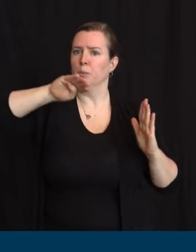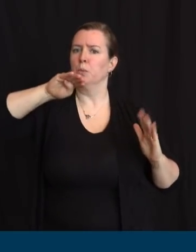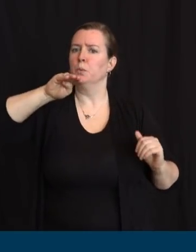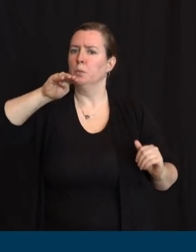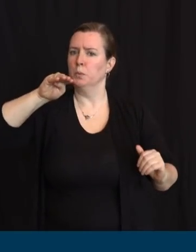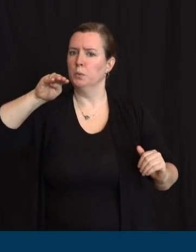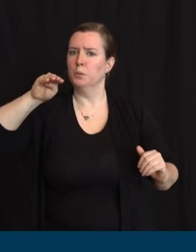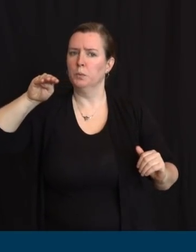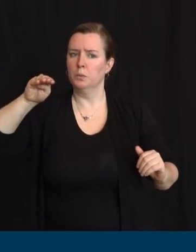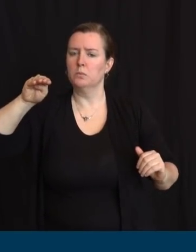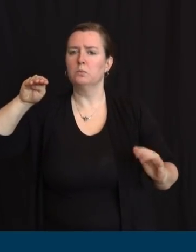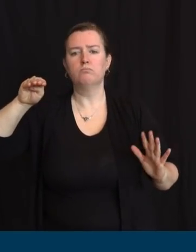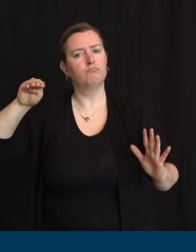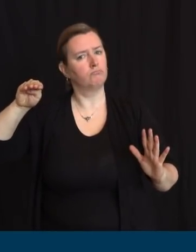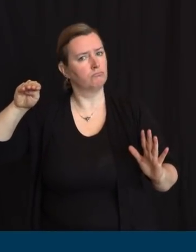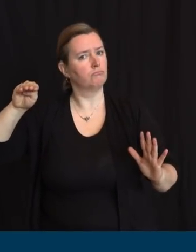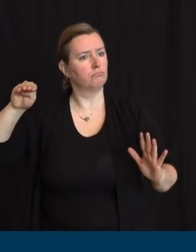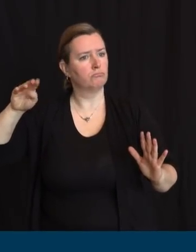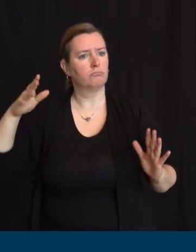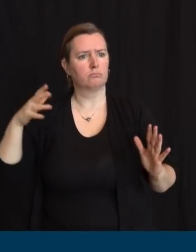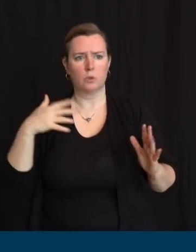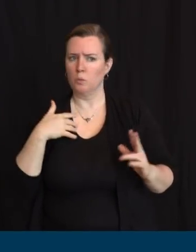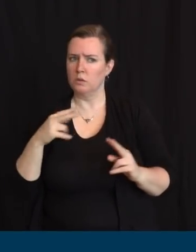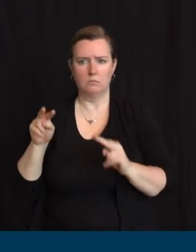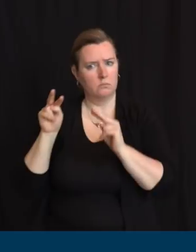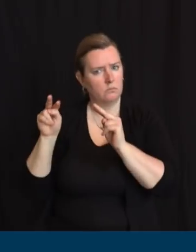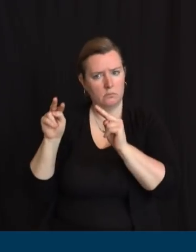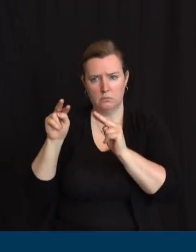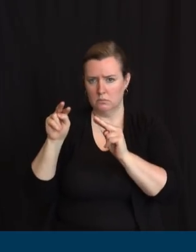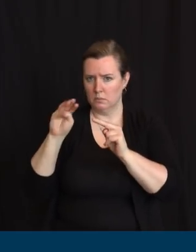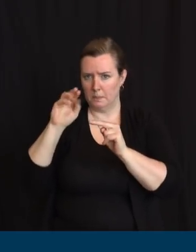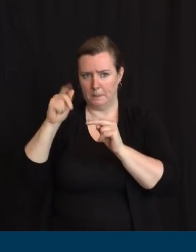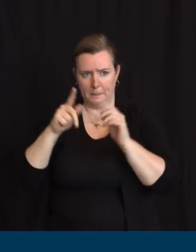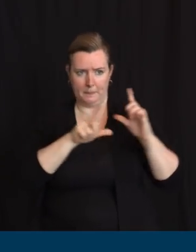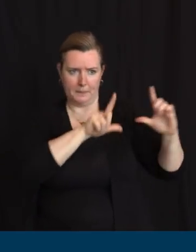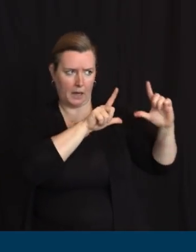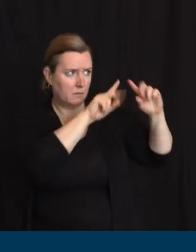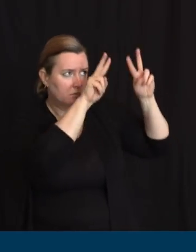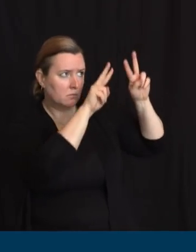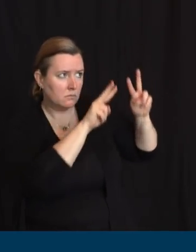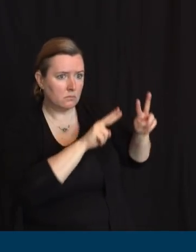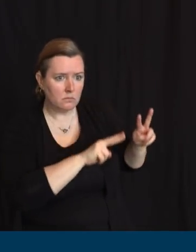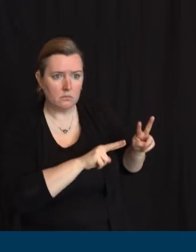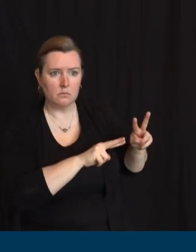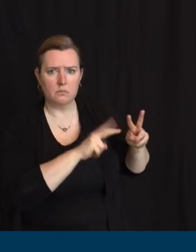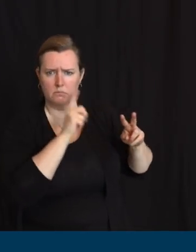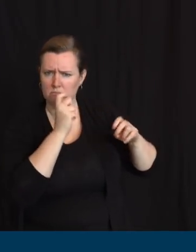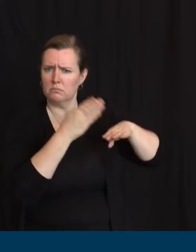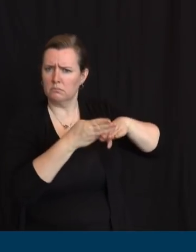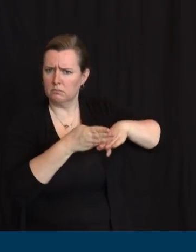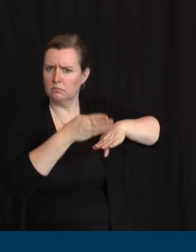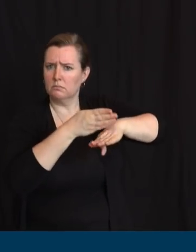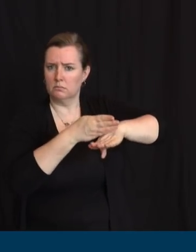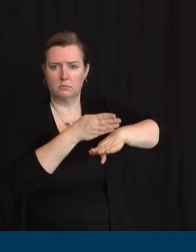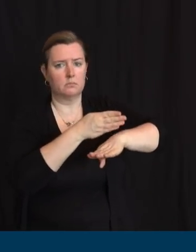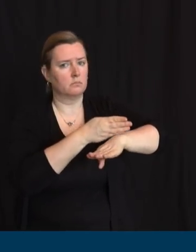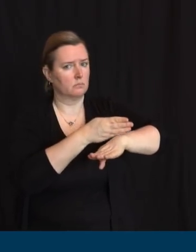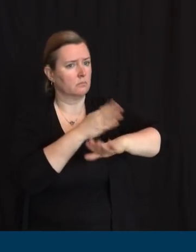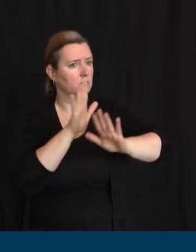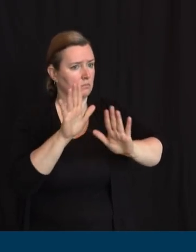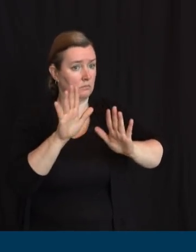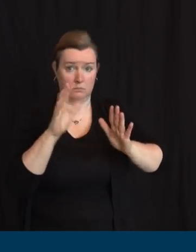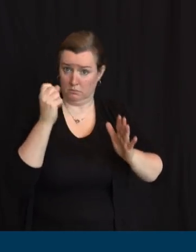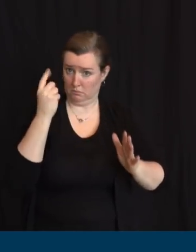which we measure our progress as an entire state. And we must get every county to be the very